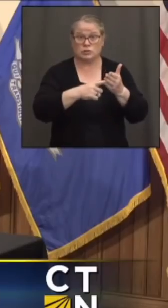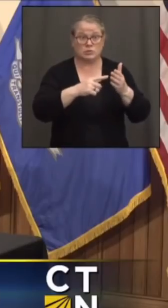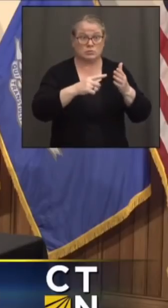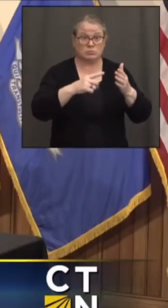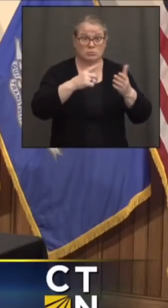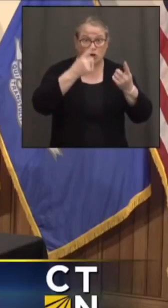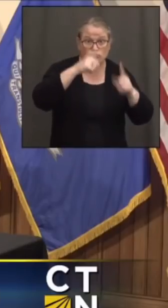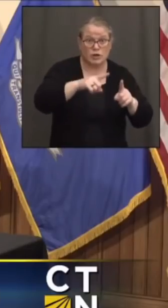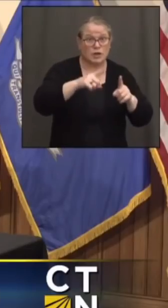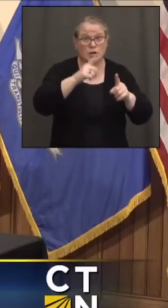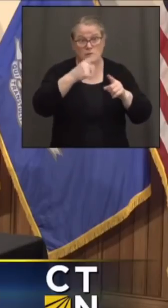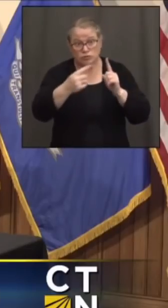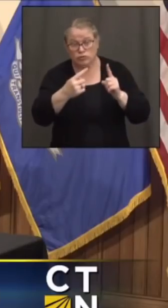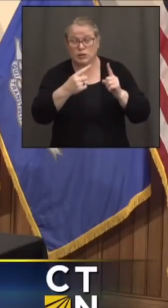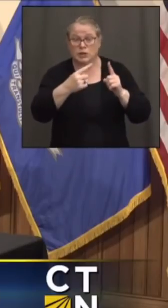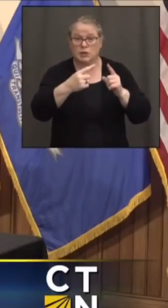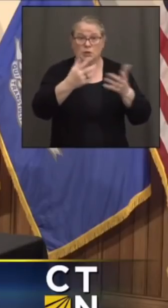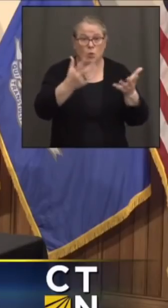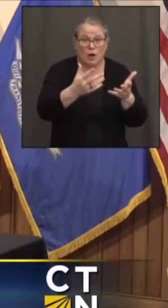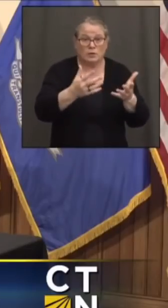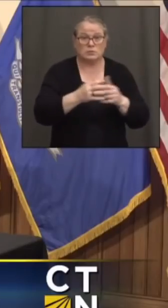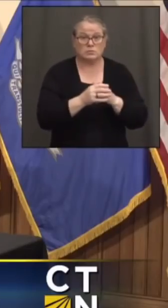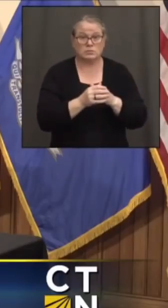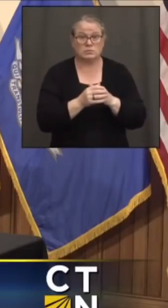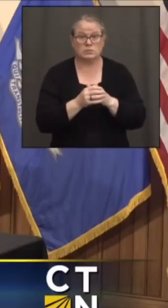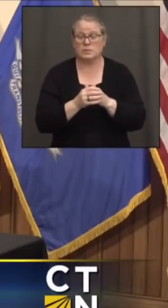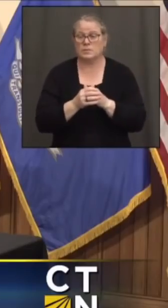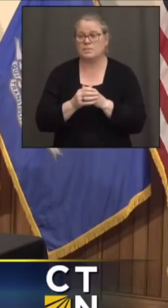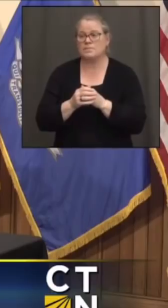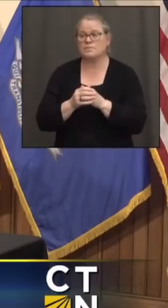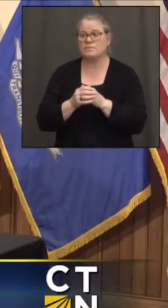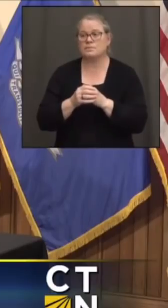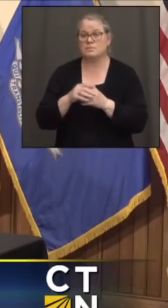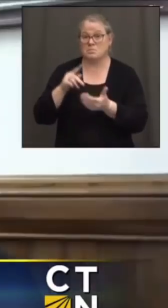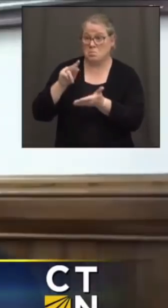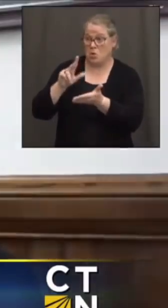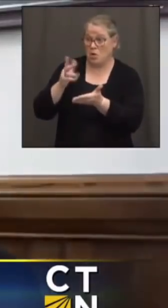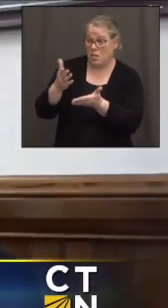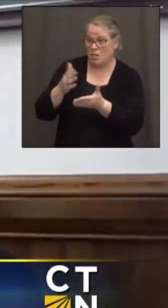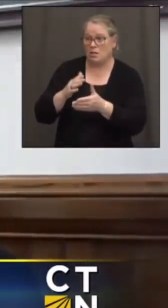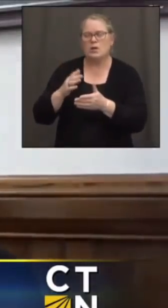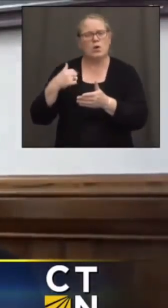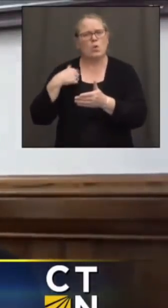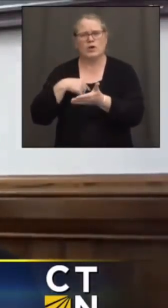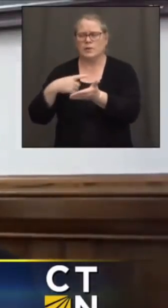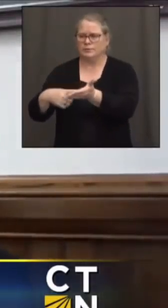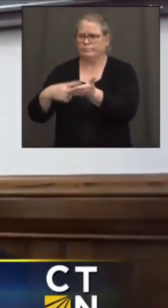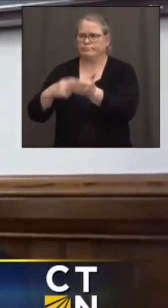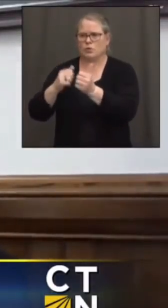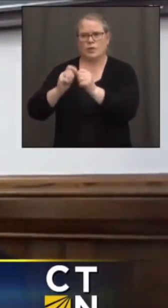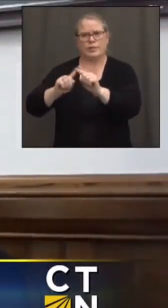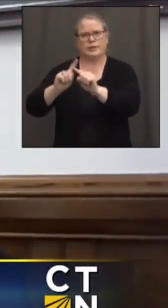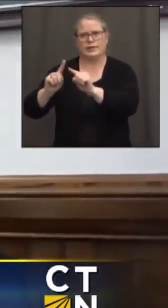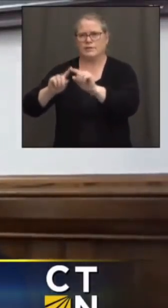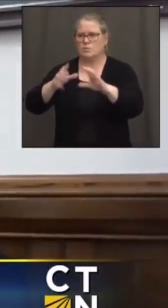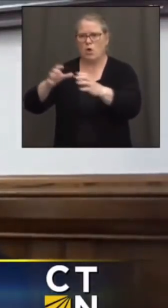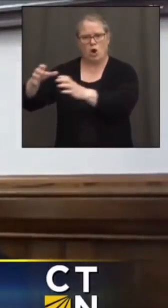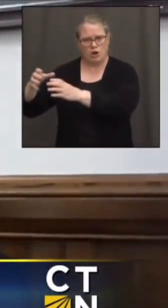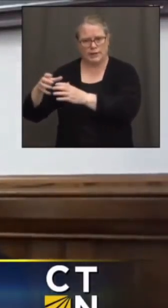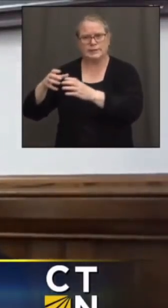ahead, Paul. Yeah, no, we've been in conversations with all the related parties, the nursing home